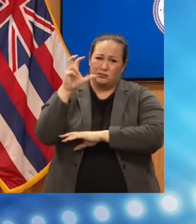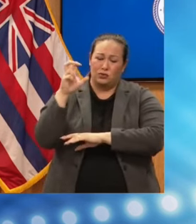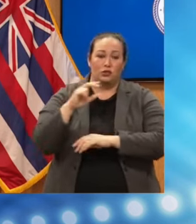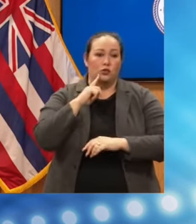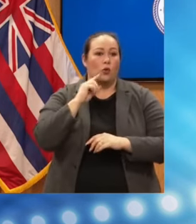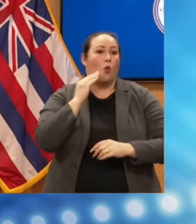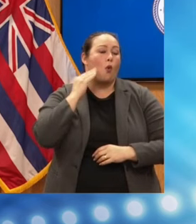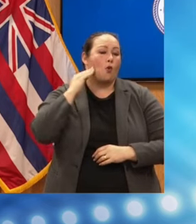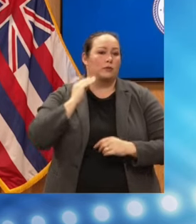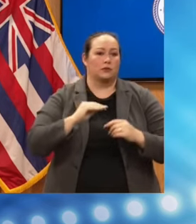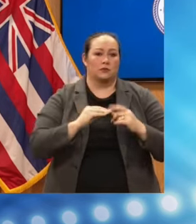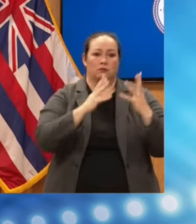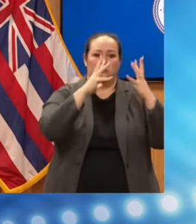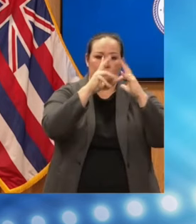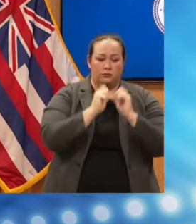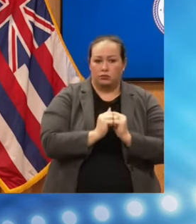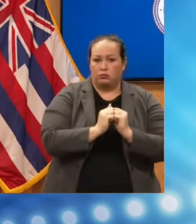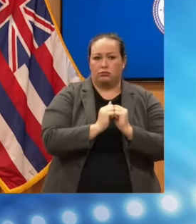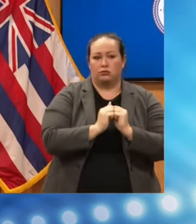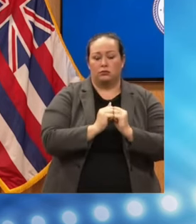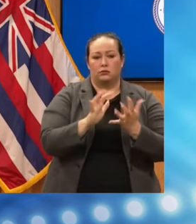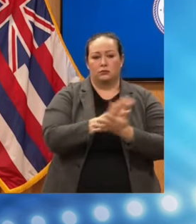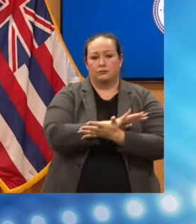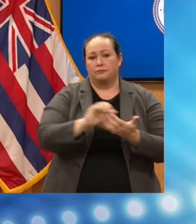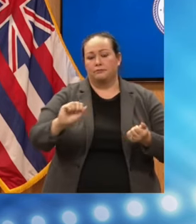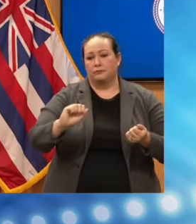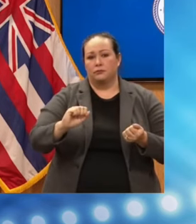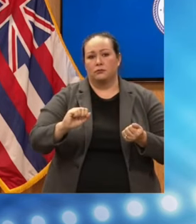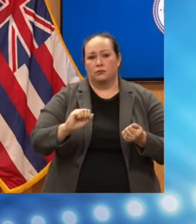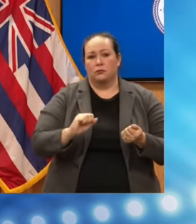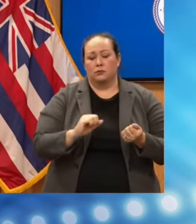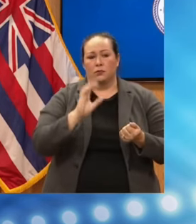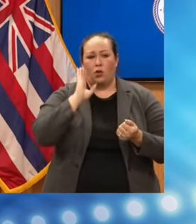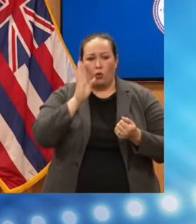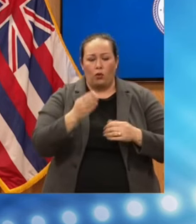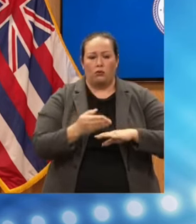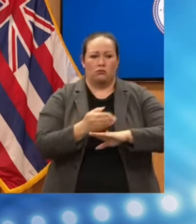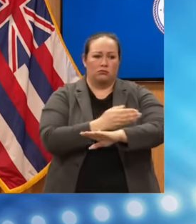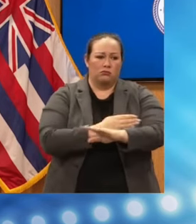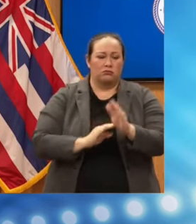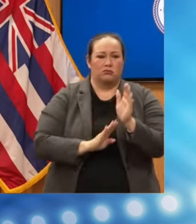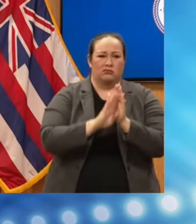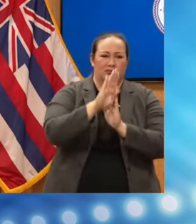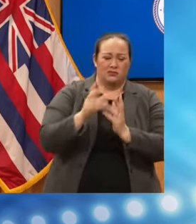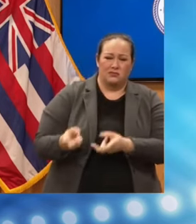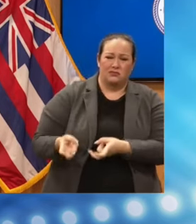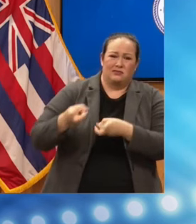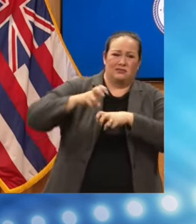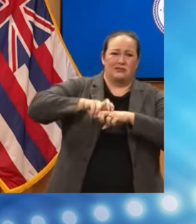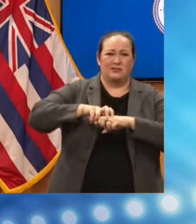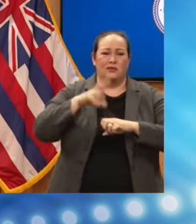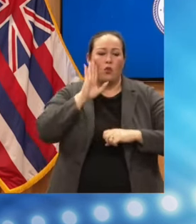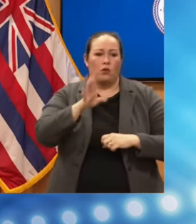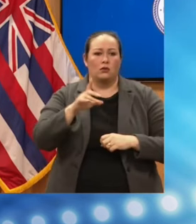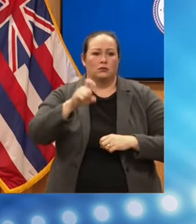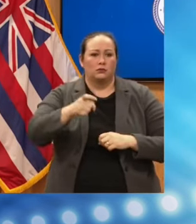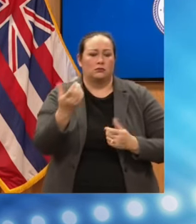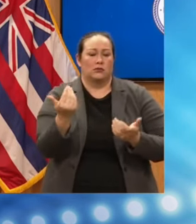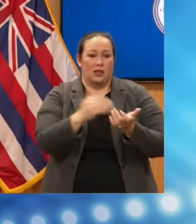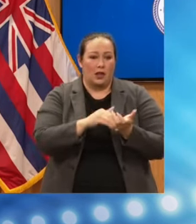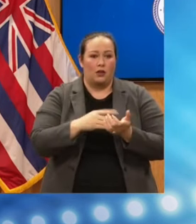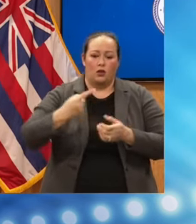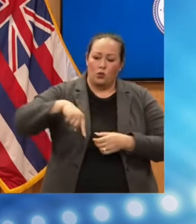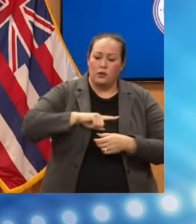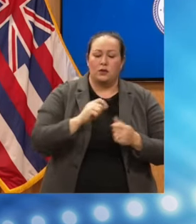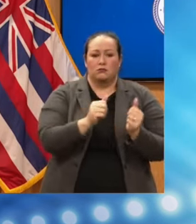And that's going to take a great deal of time to recover from. But that's why we come together. We come together to give